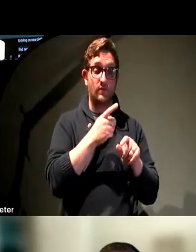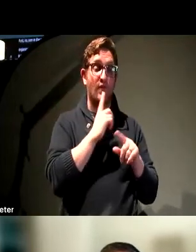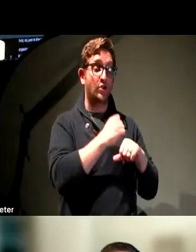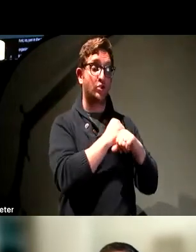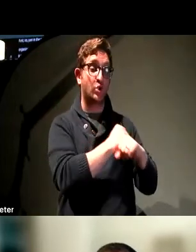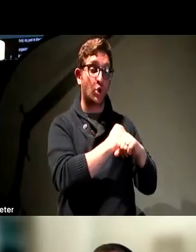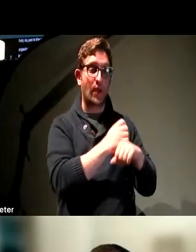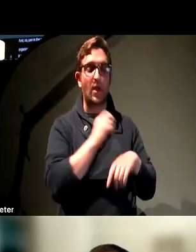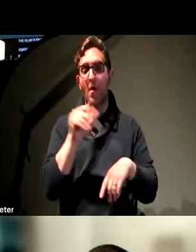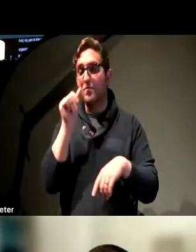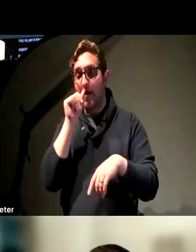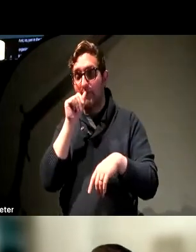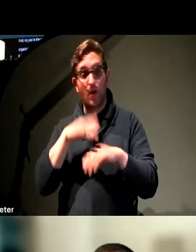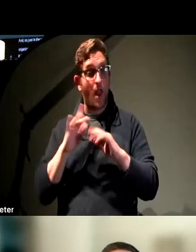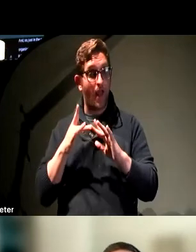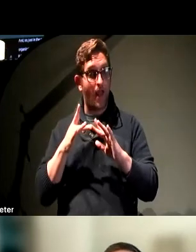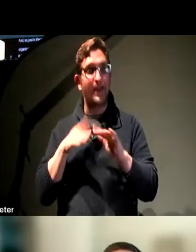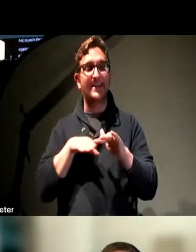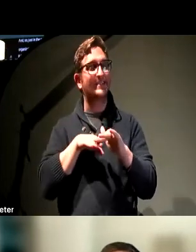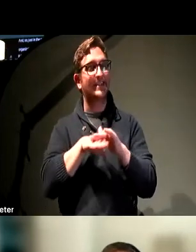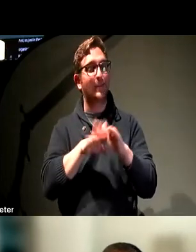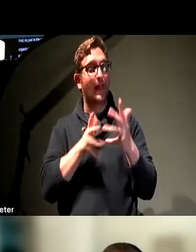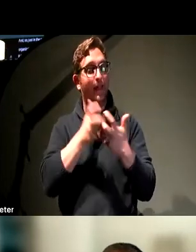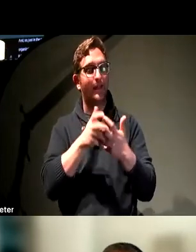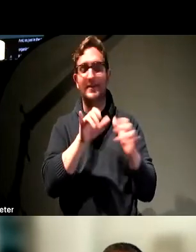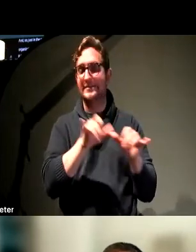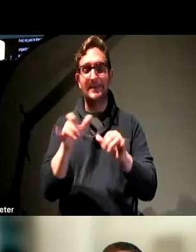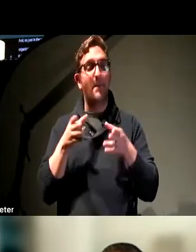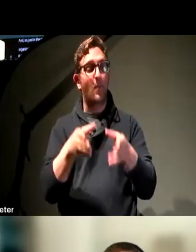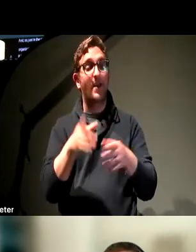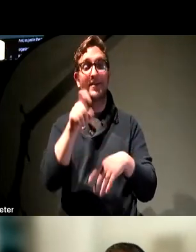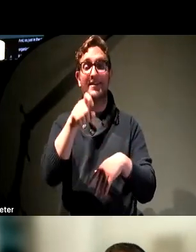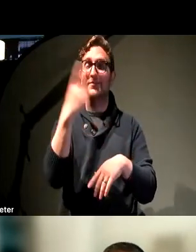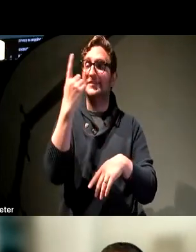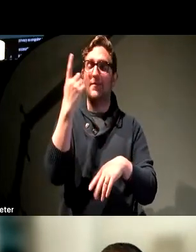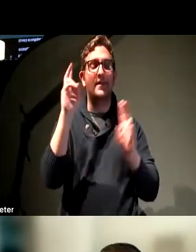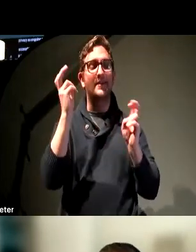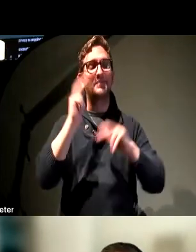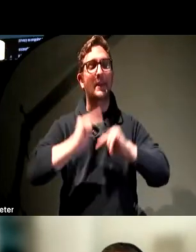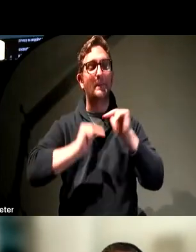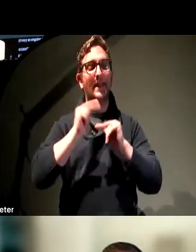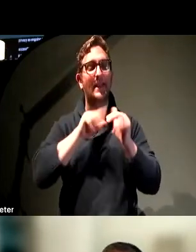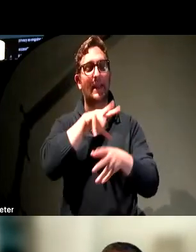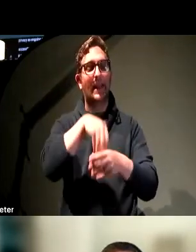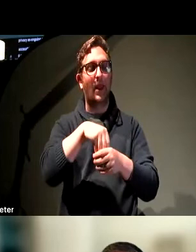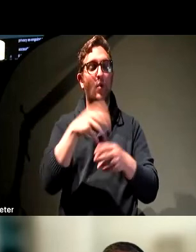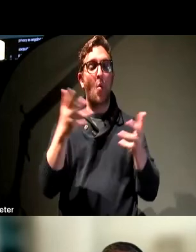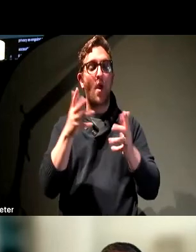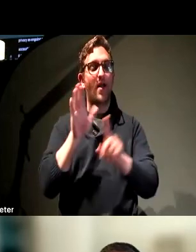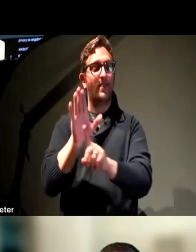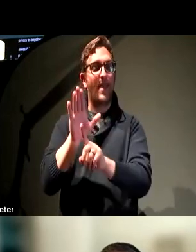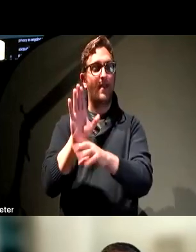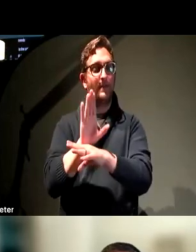programs, accessibility is the same way. It needs to be something that's built into what an organization does, built into